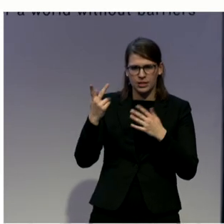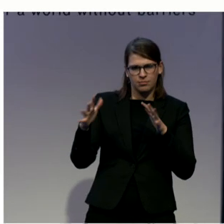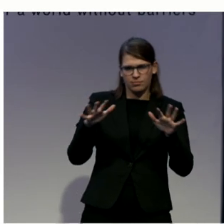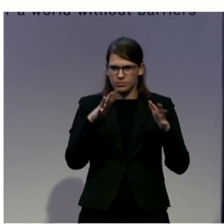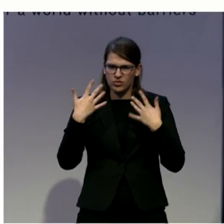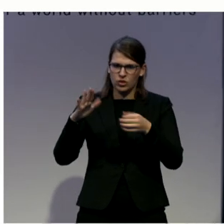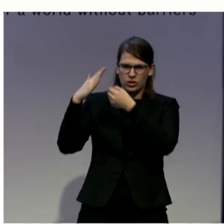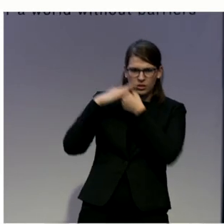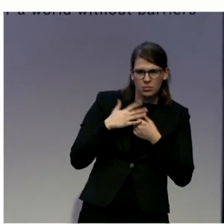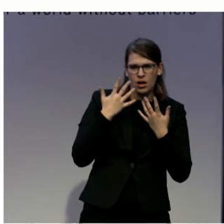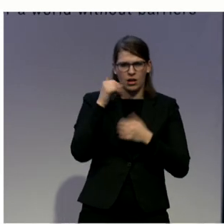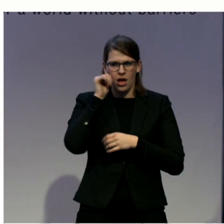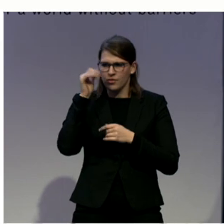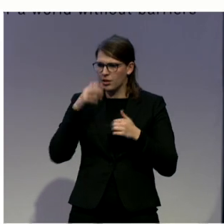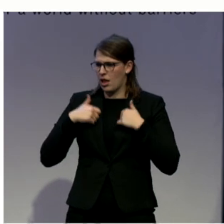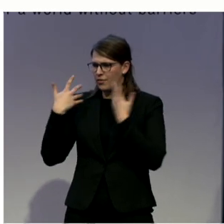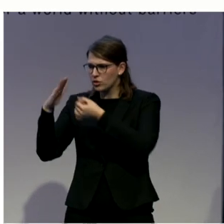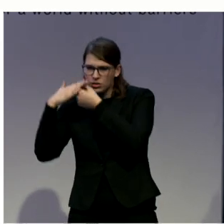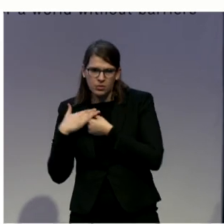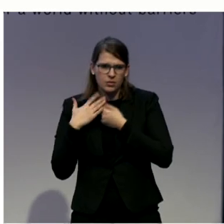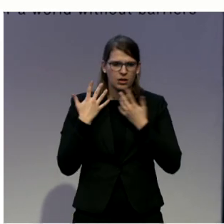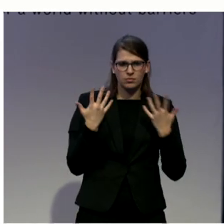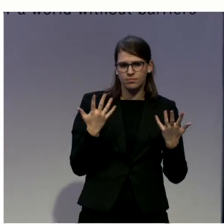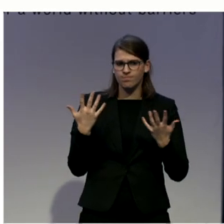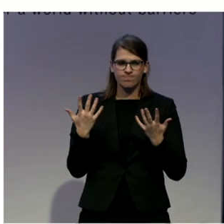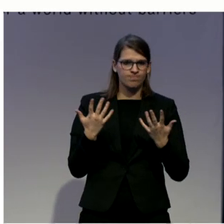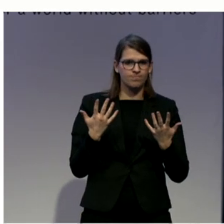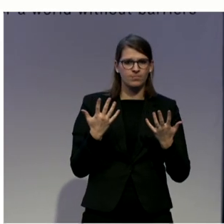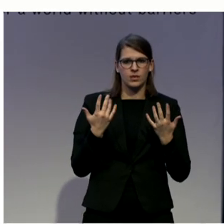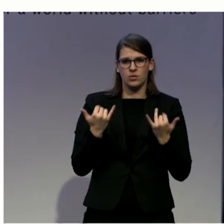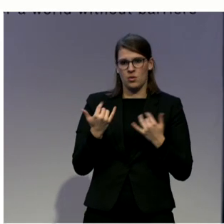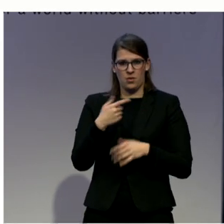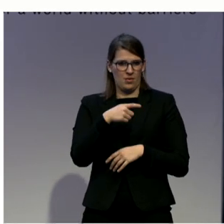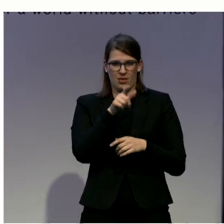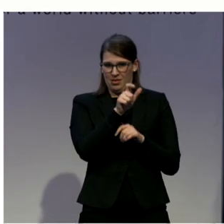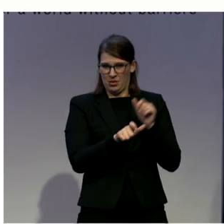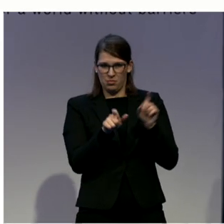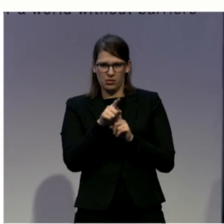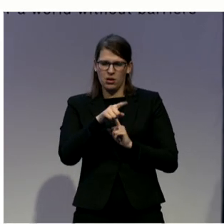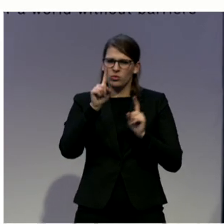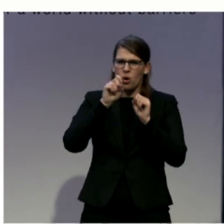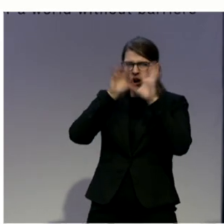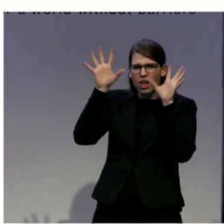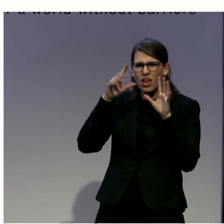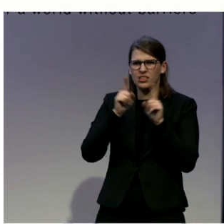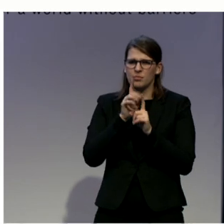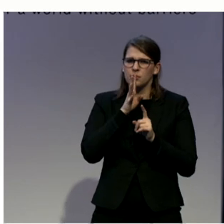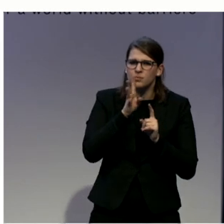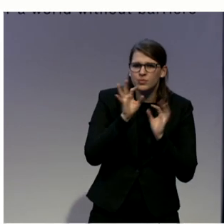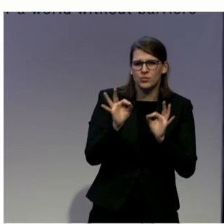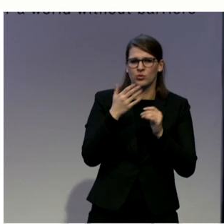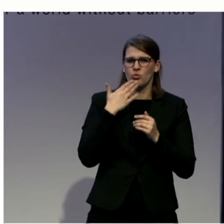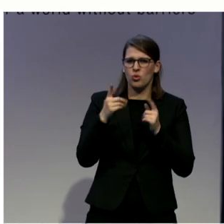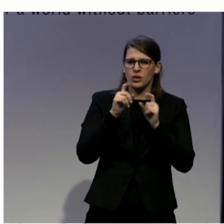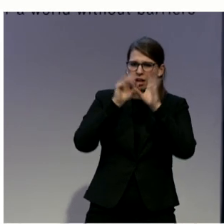So, for example, that person with the slurred speech might hail a taxi and the taxi driver refuses to